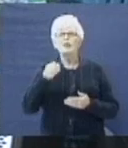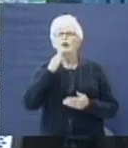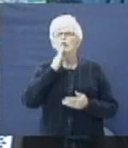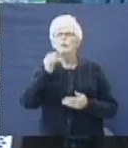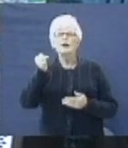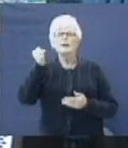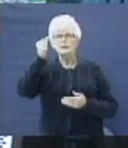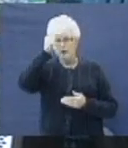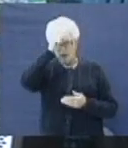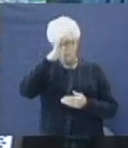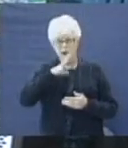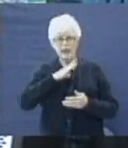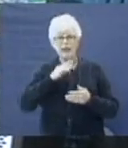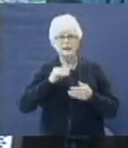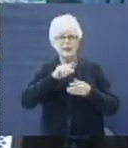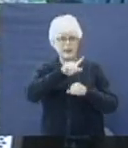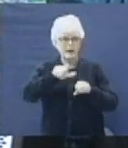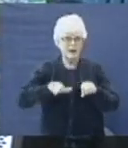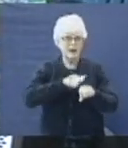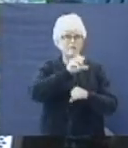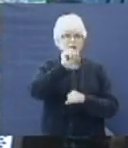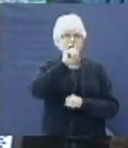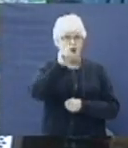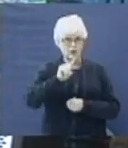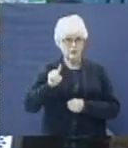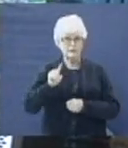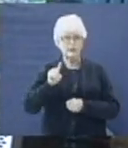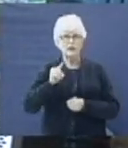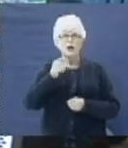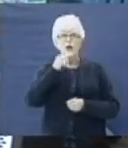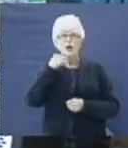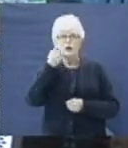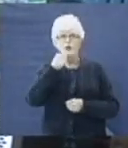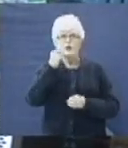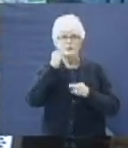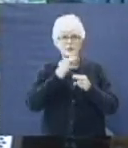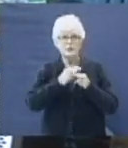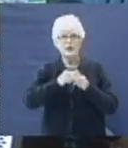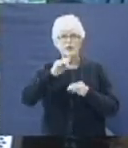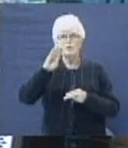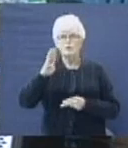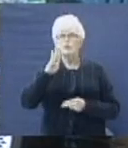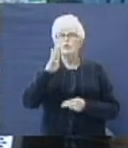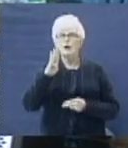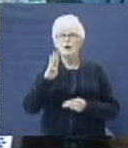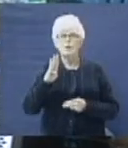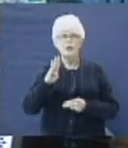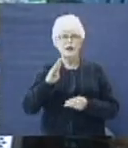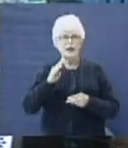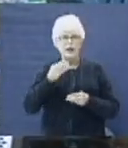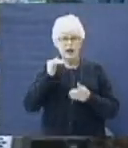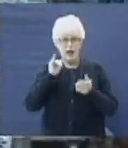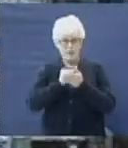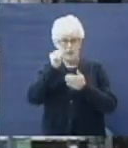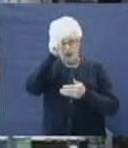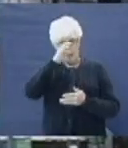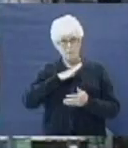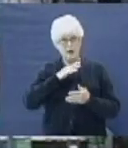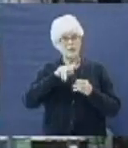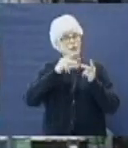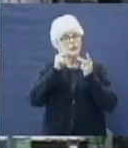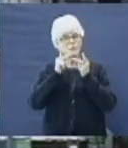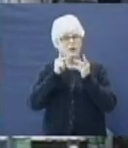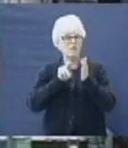a man in the land of Uz whose name was Job. And that man was